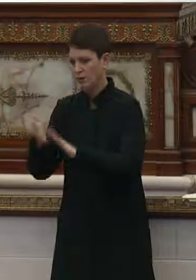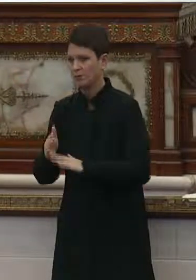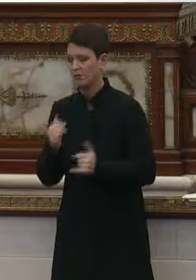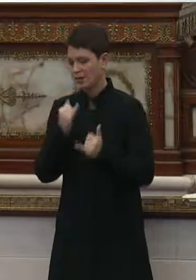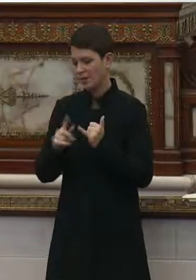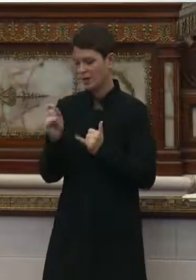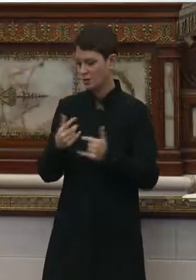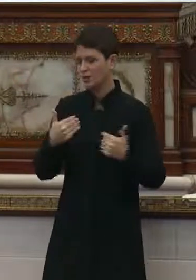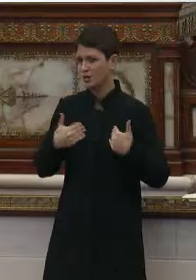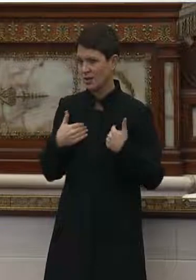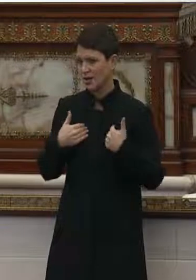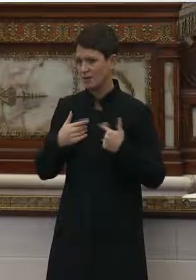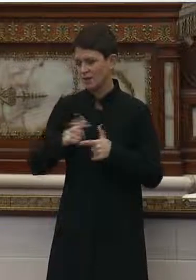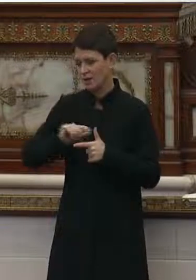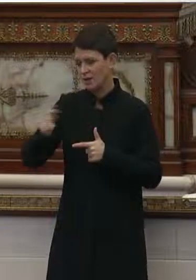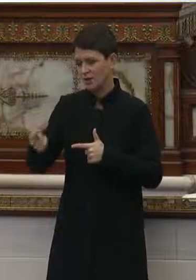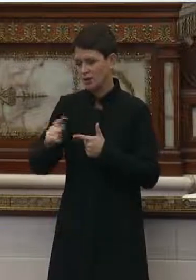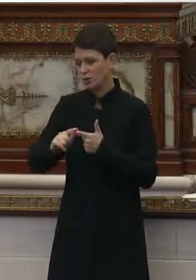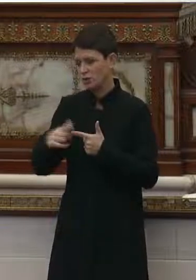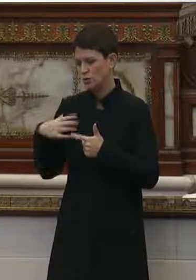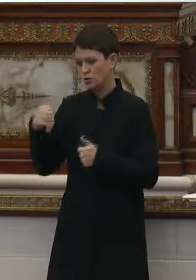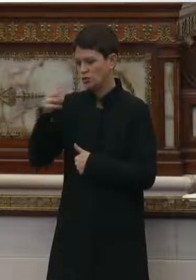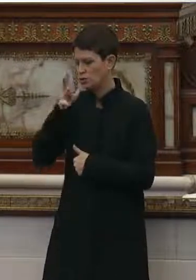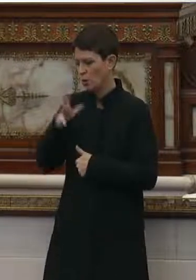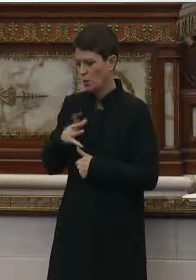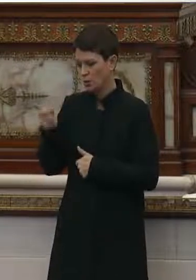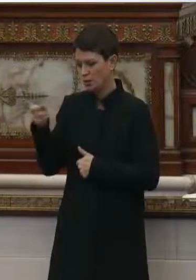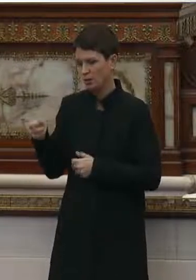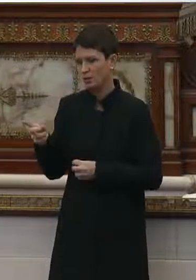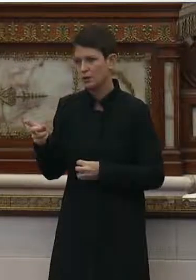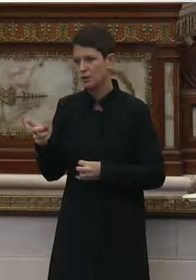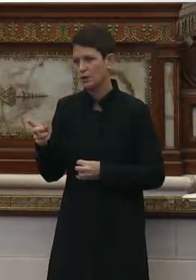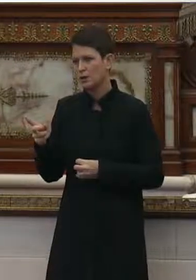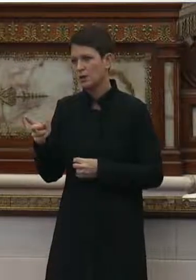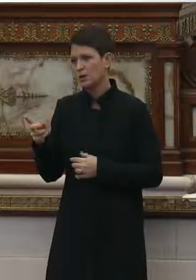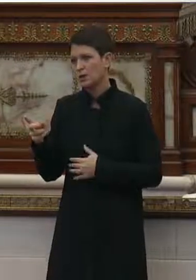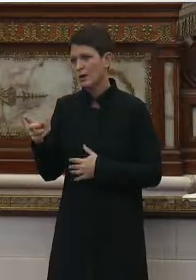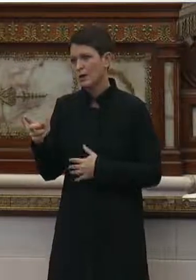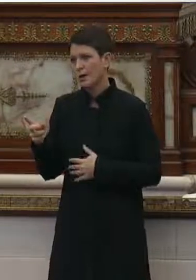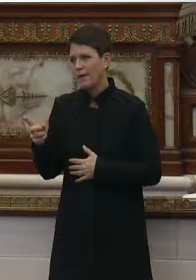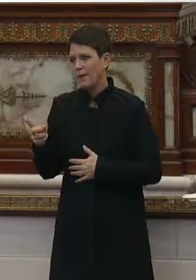The last question I have, then I'll pass it back to our chairwoman.